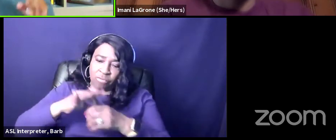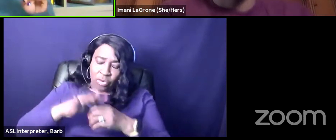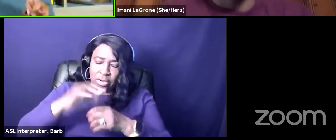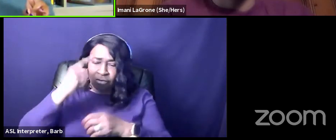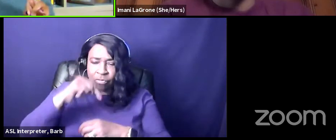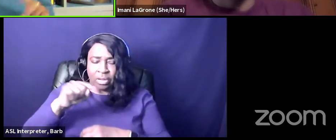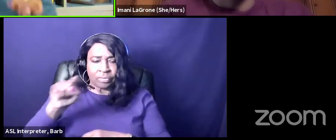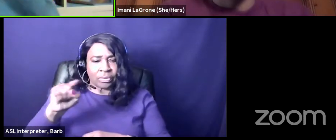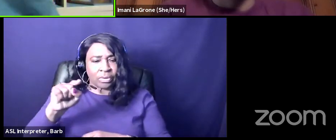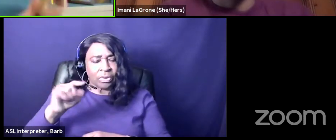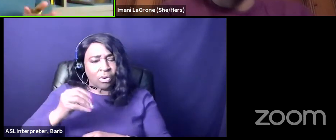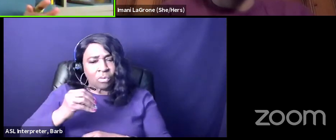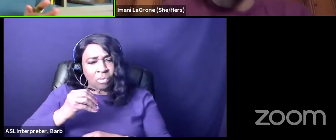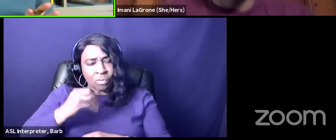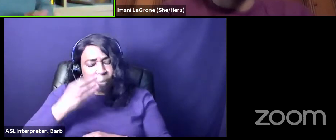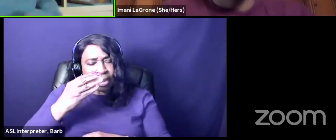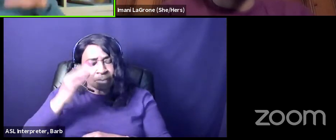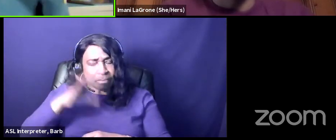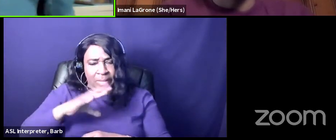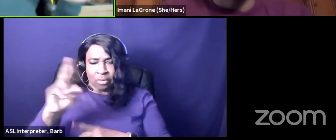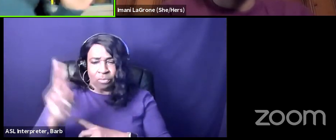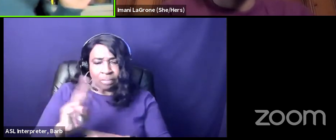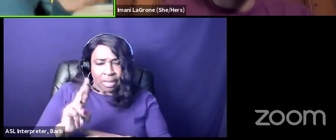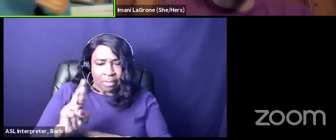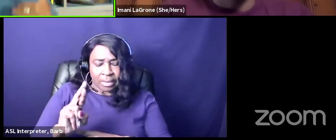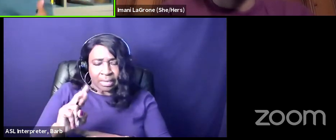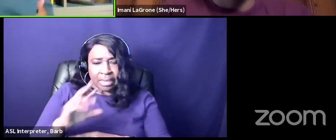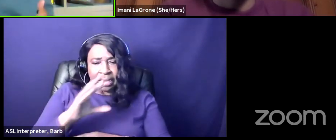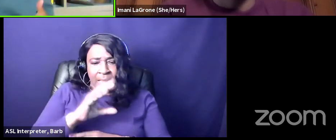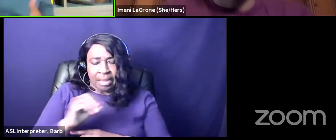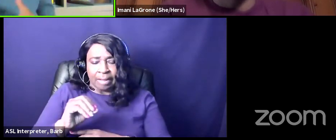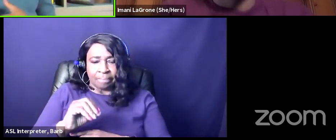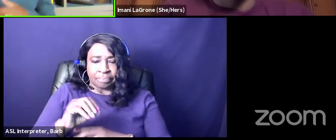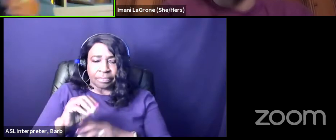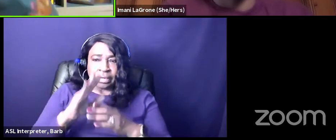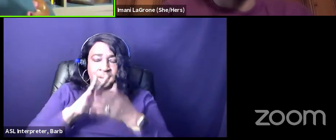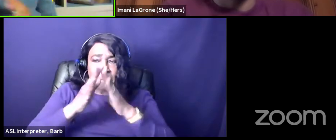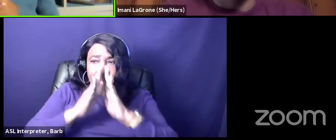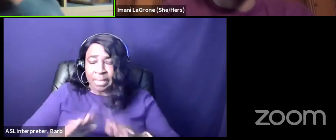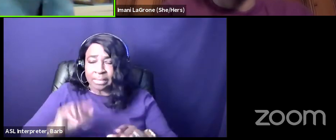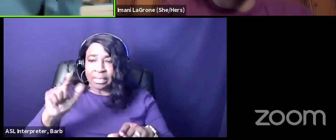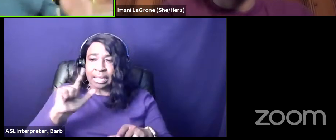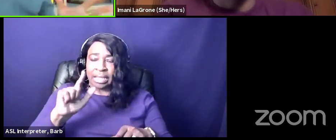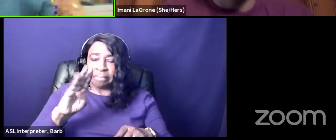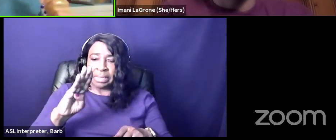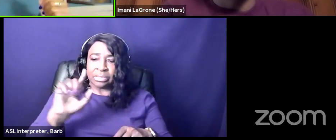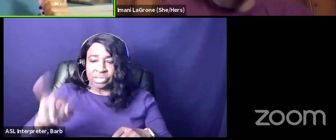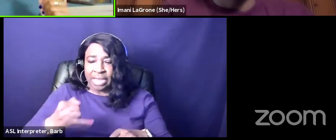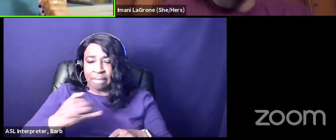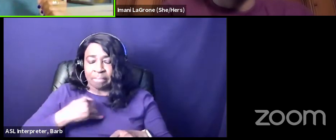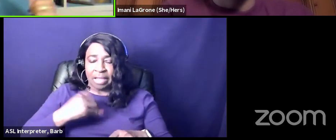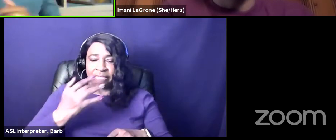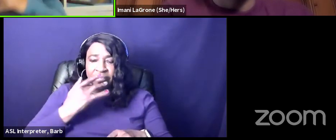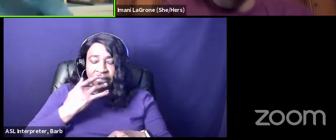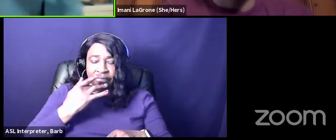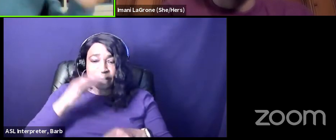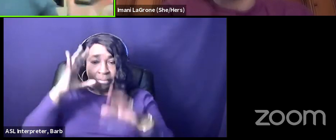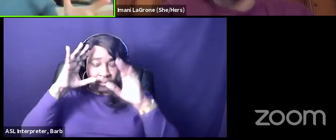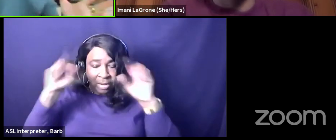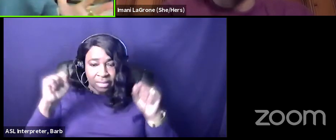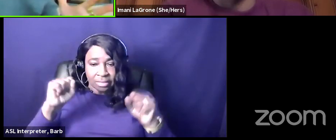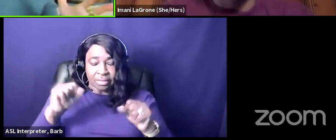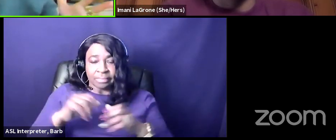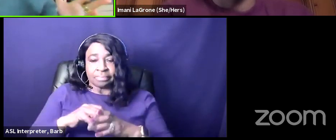election cycle except twice 1964 peak lbj who's my favorite president right this is after kennedy's assassination